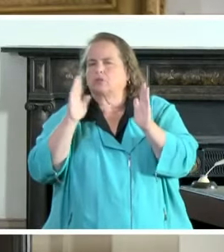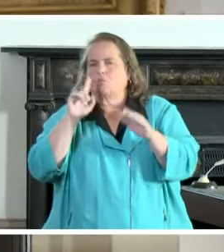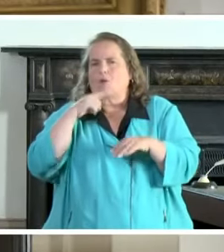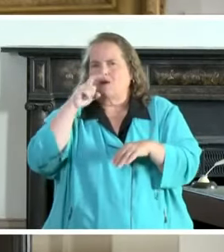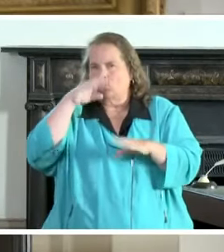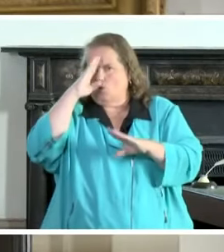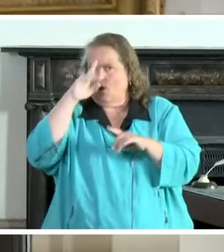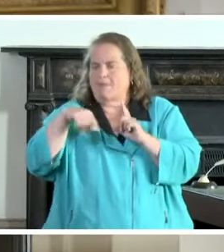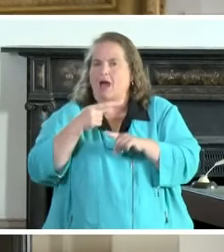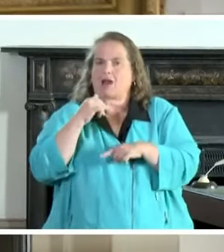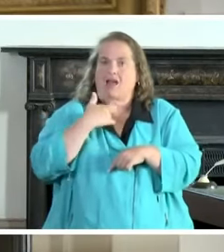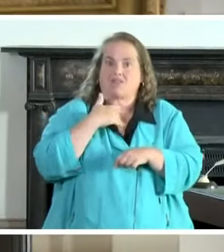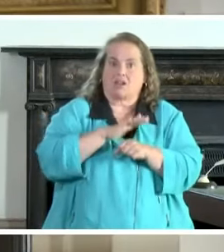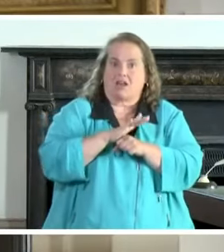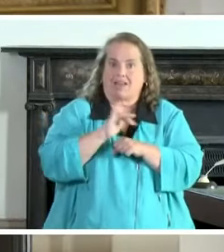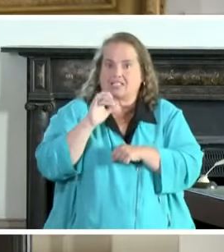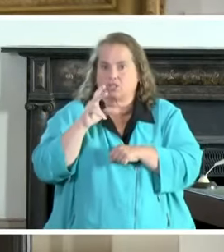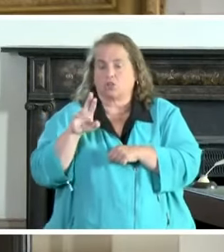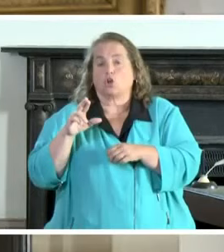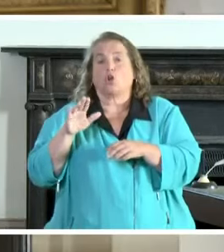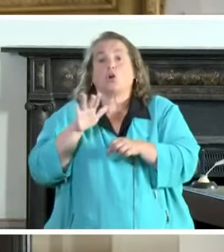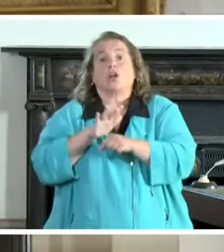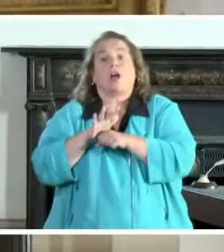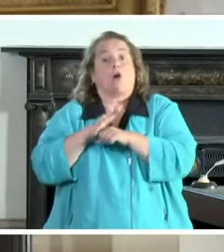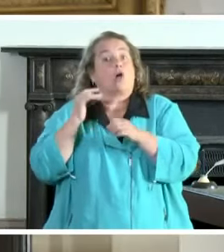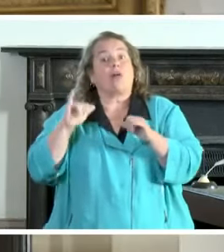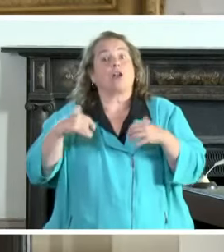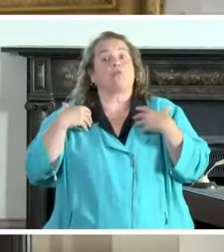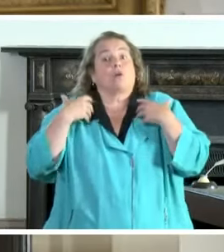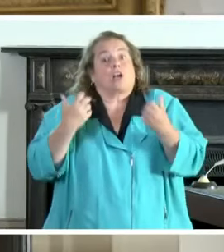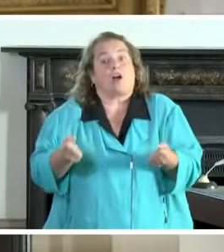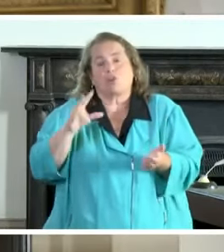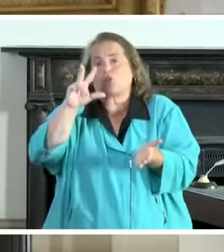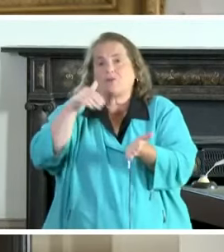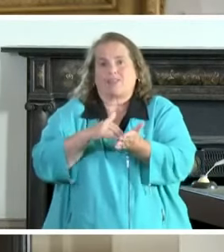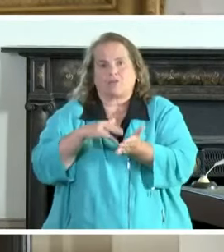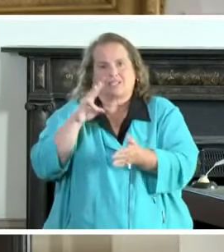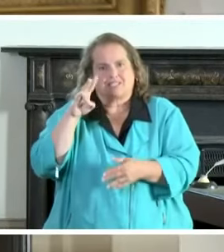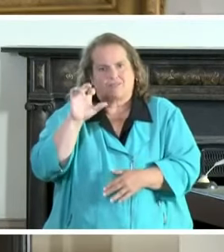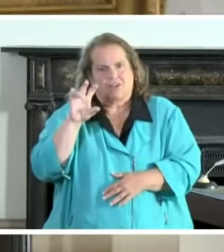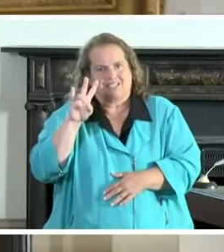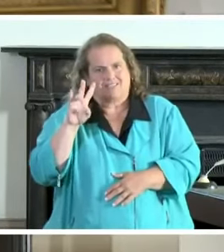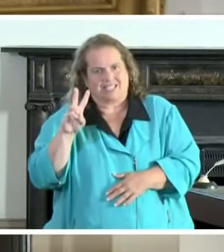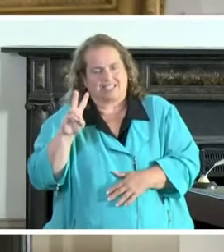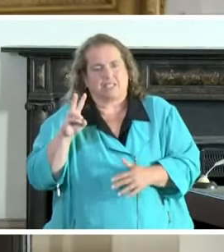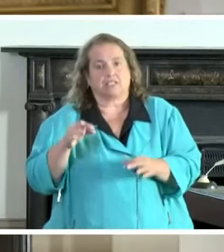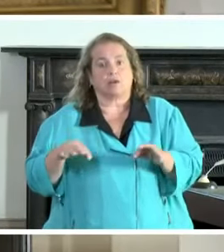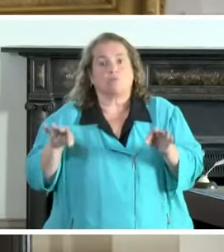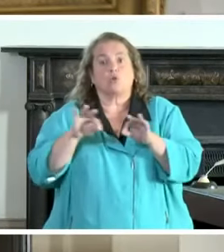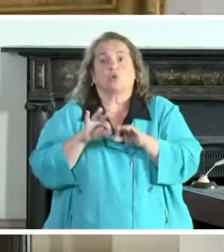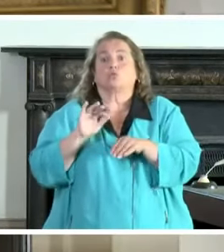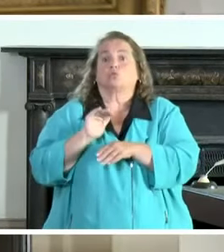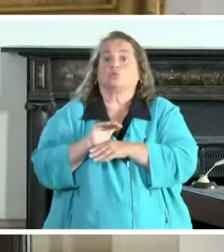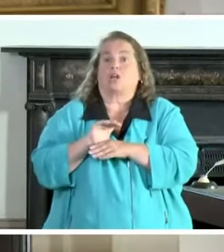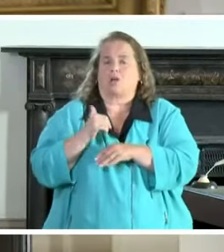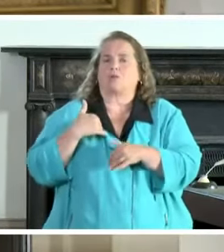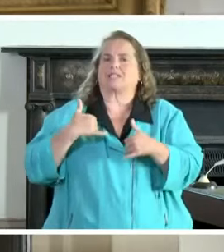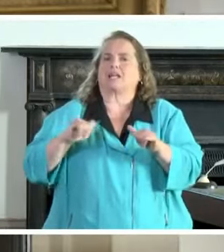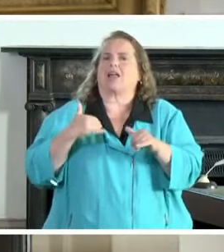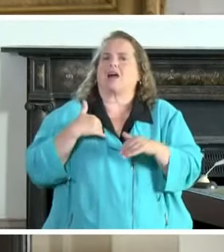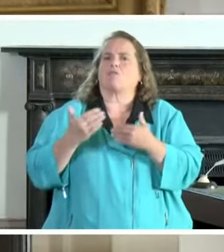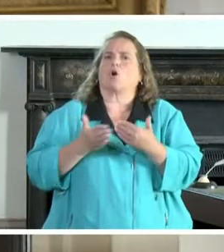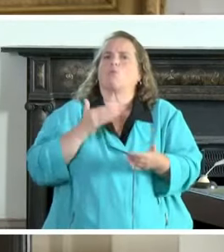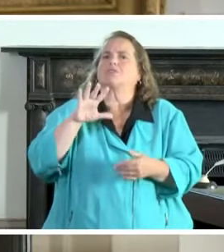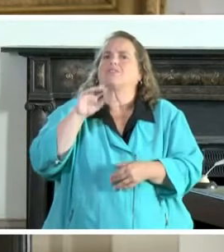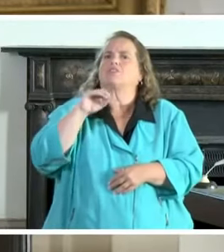our icu beds current number recovered 3706 importantly tonight we still have almost 50 percent of our